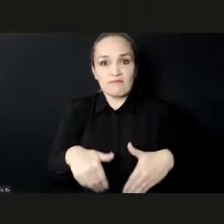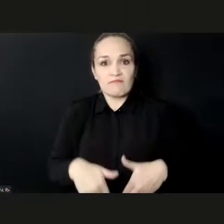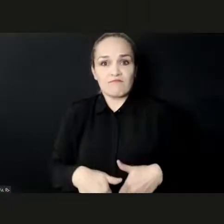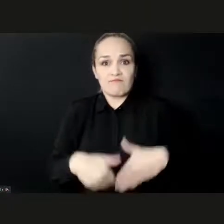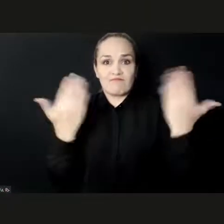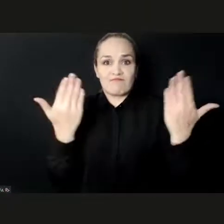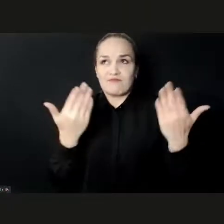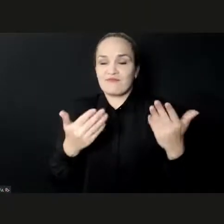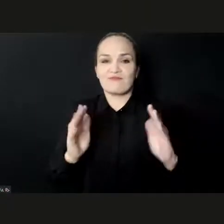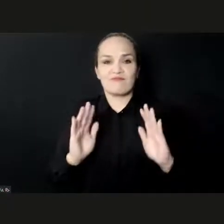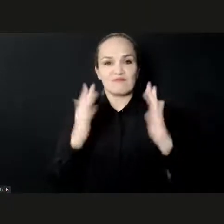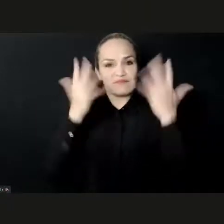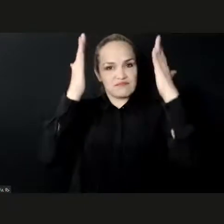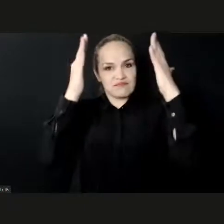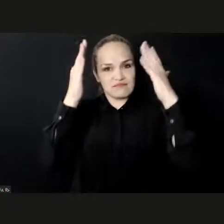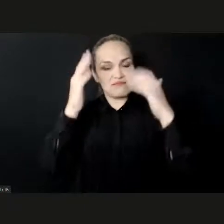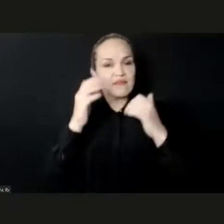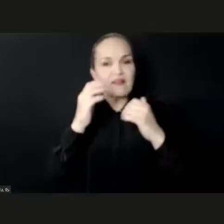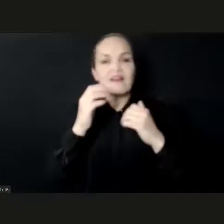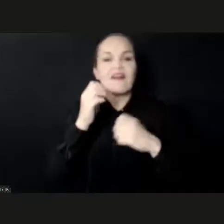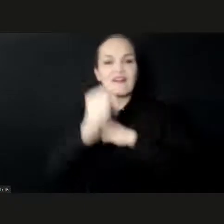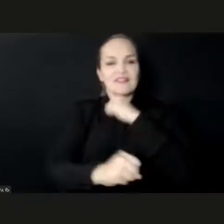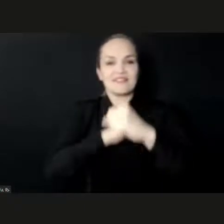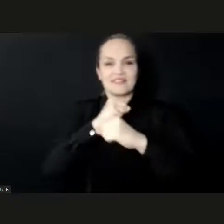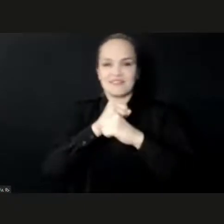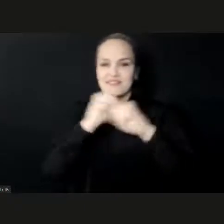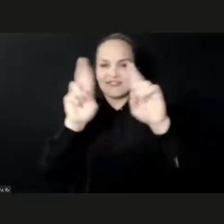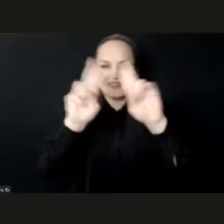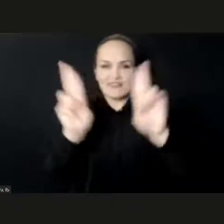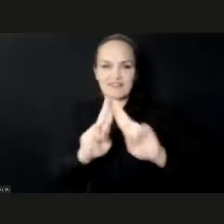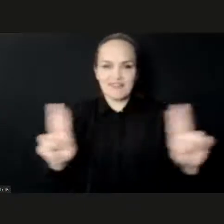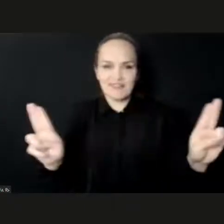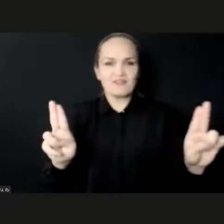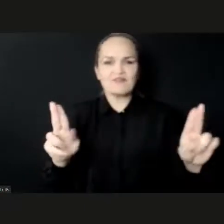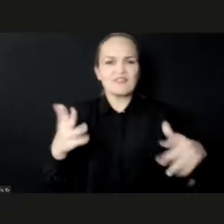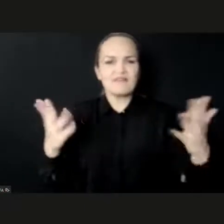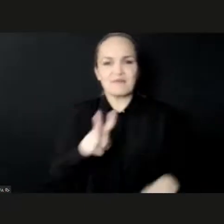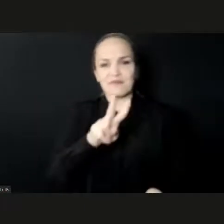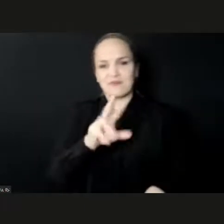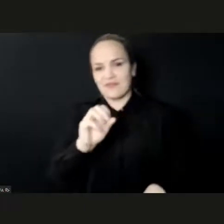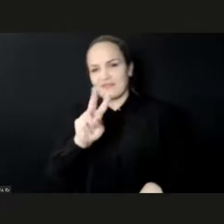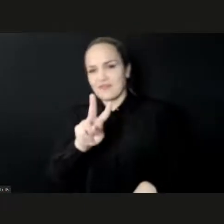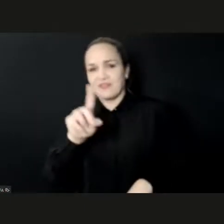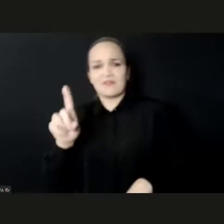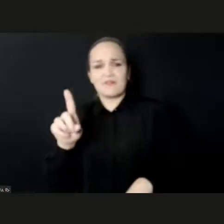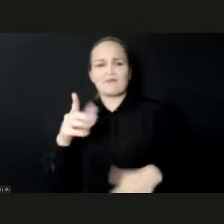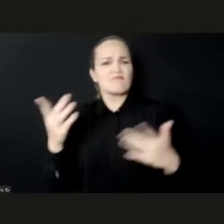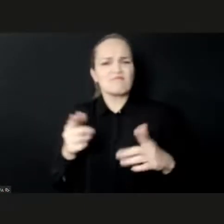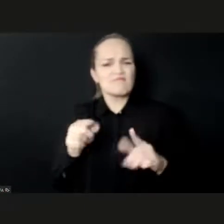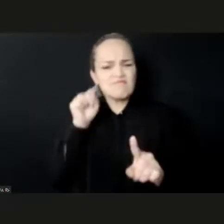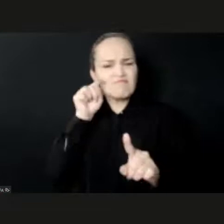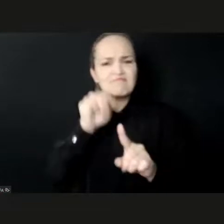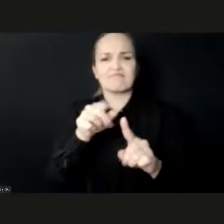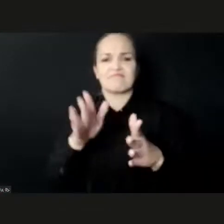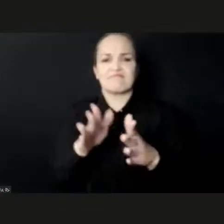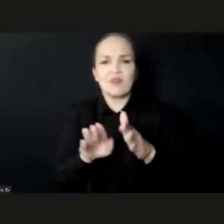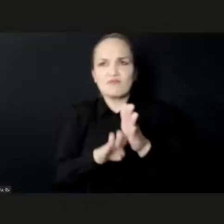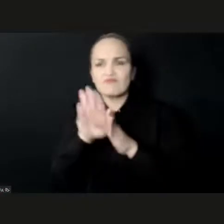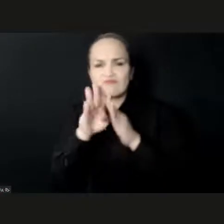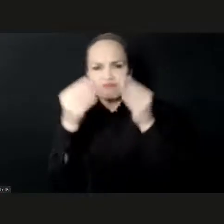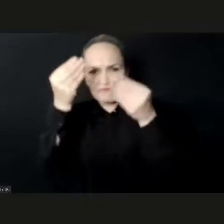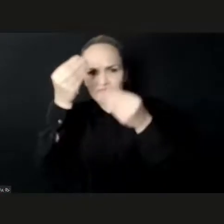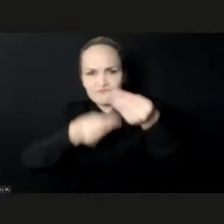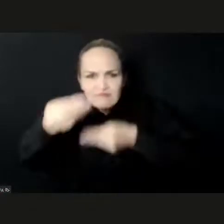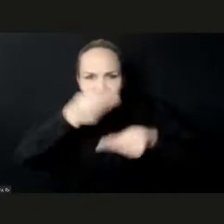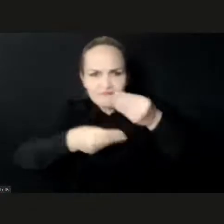Development, but also because the interface of creative industries, digitalization, and the